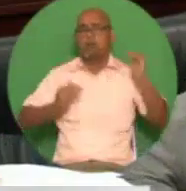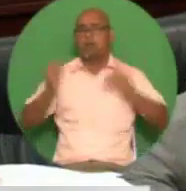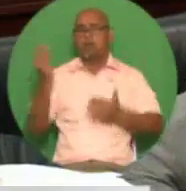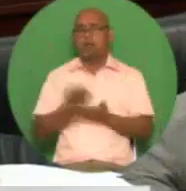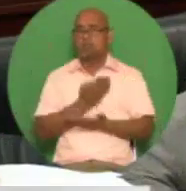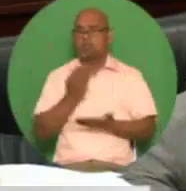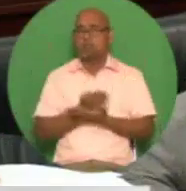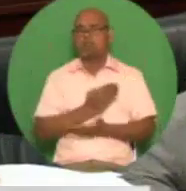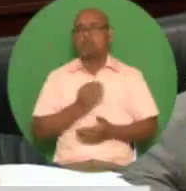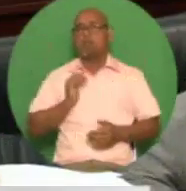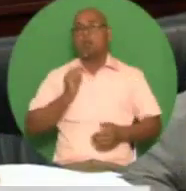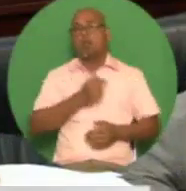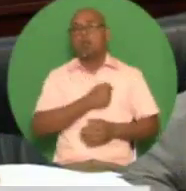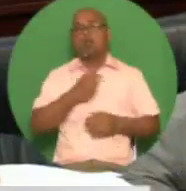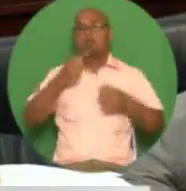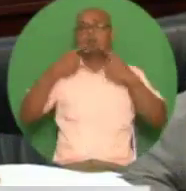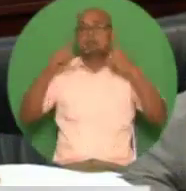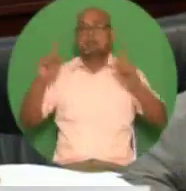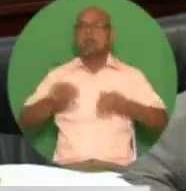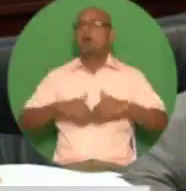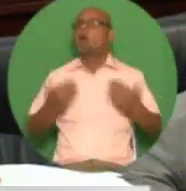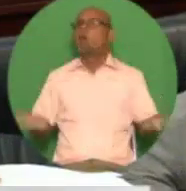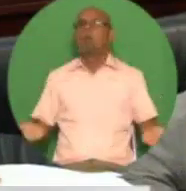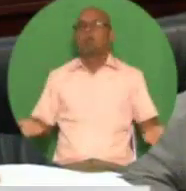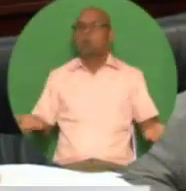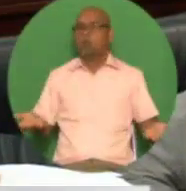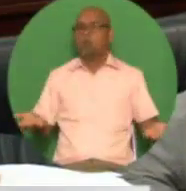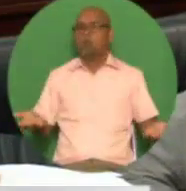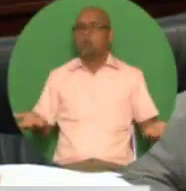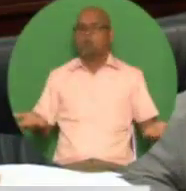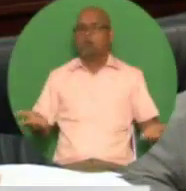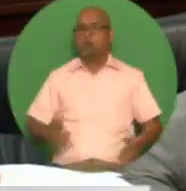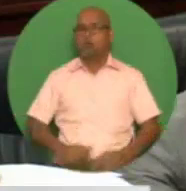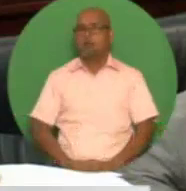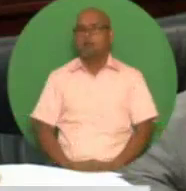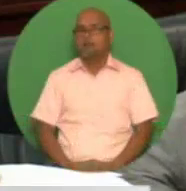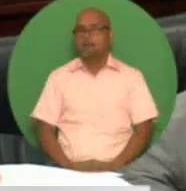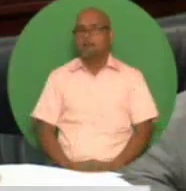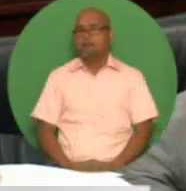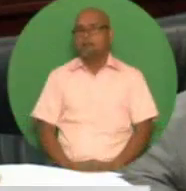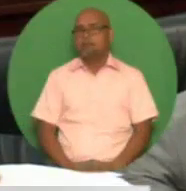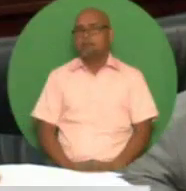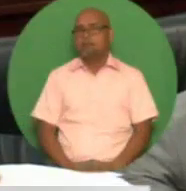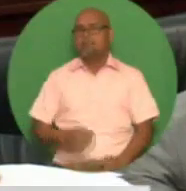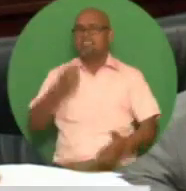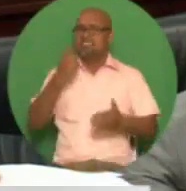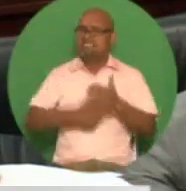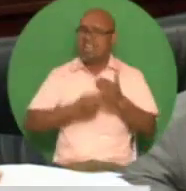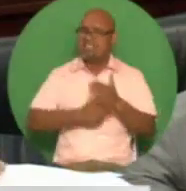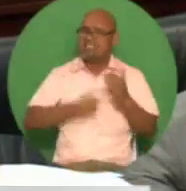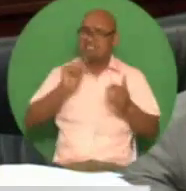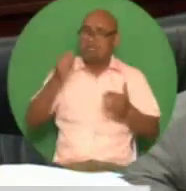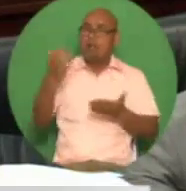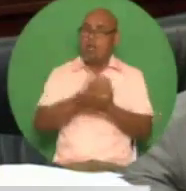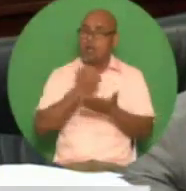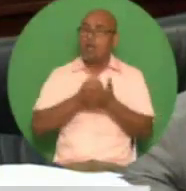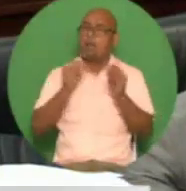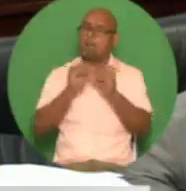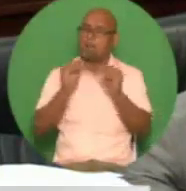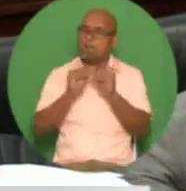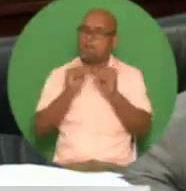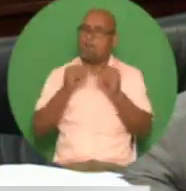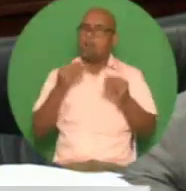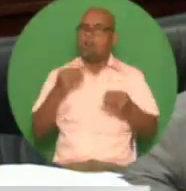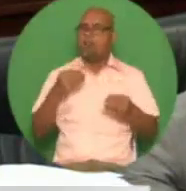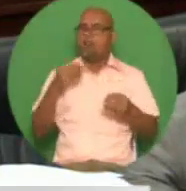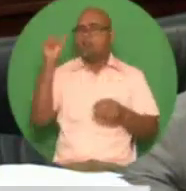we have achieved this objective by improving the buoyancy of tax revenue through stronger collection and tax